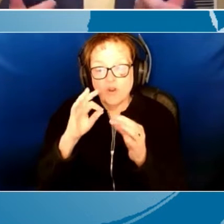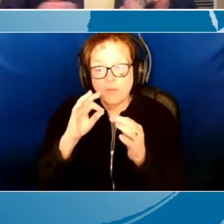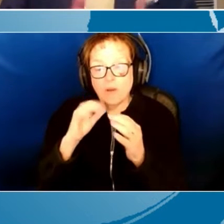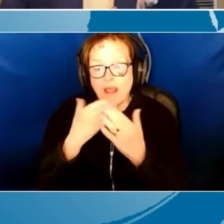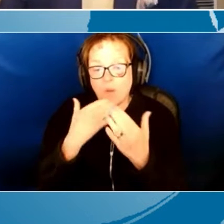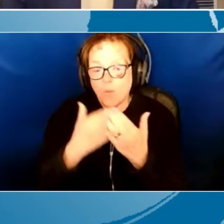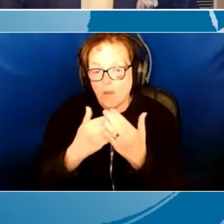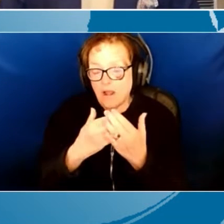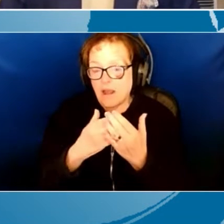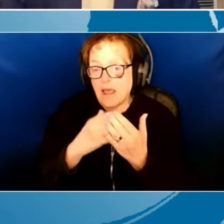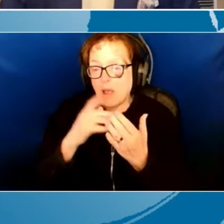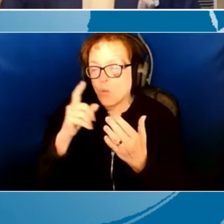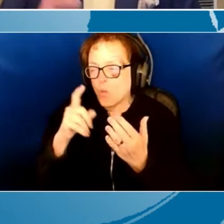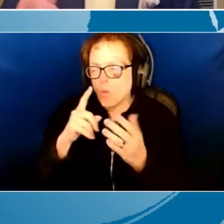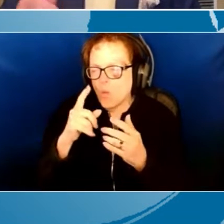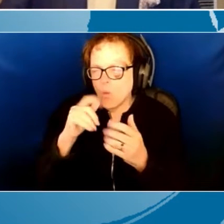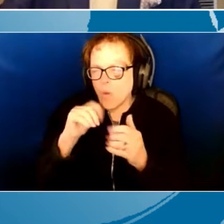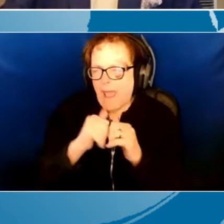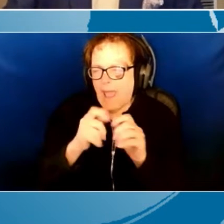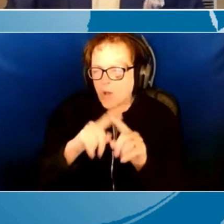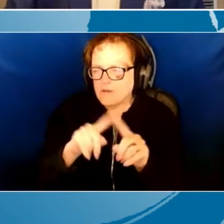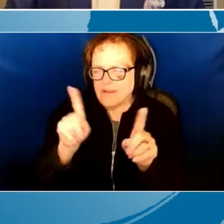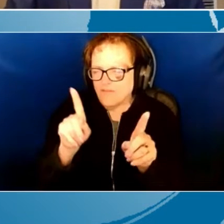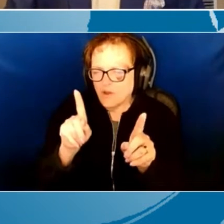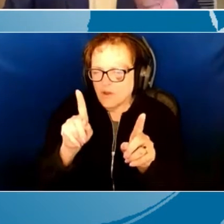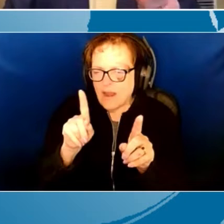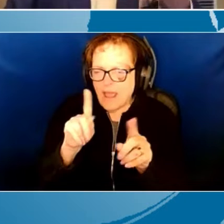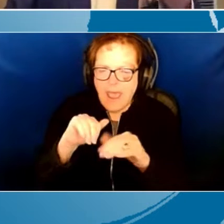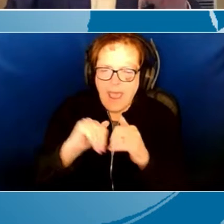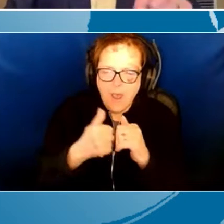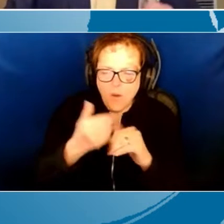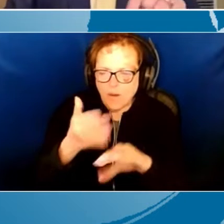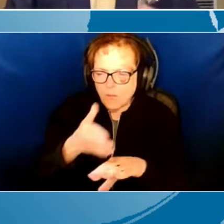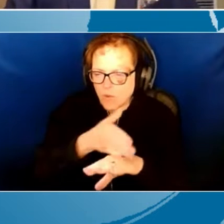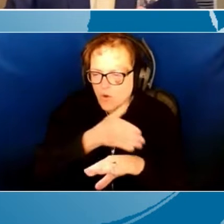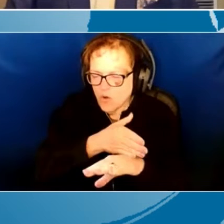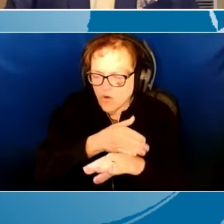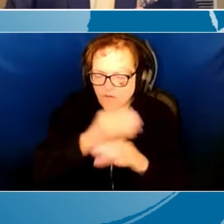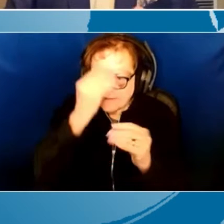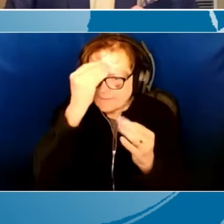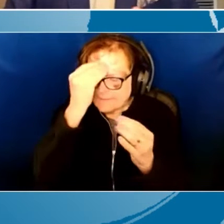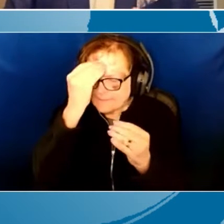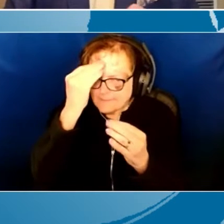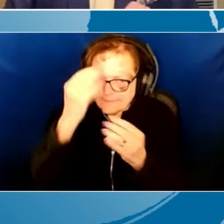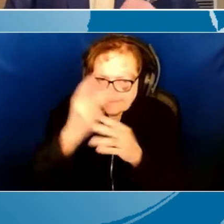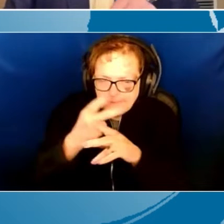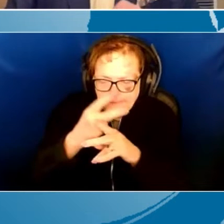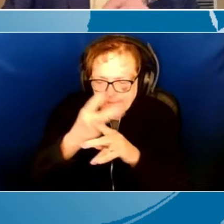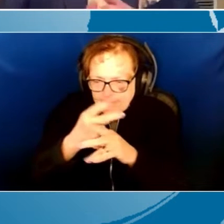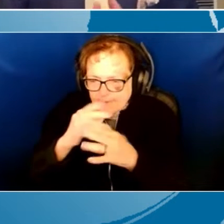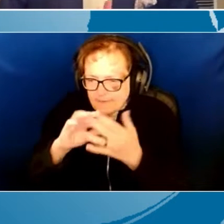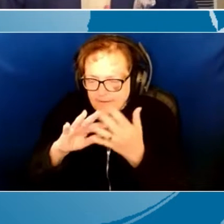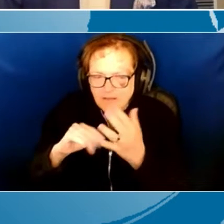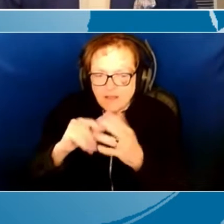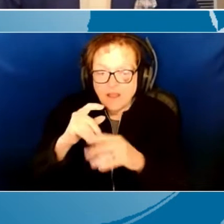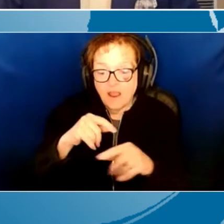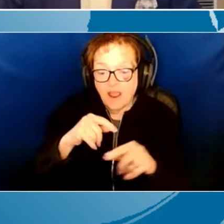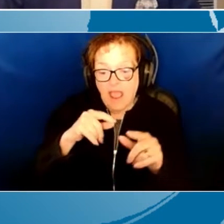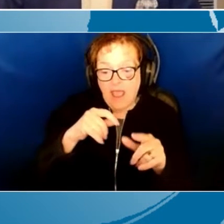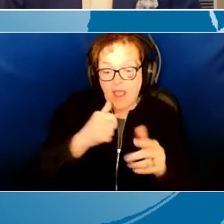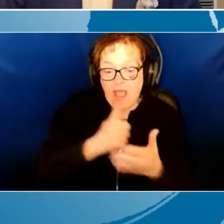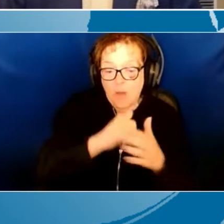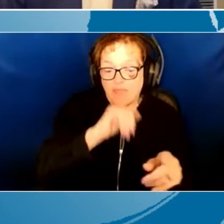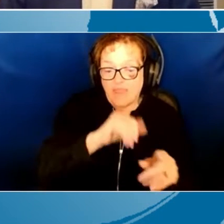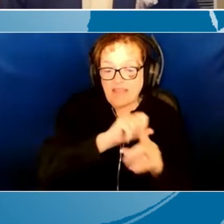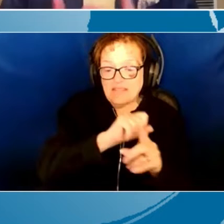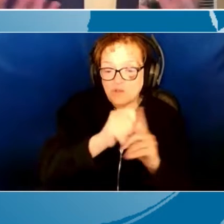What do I need to do differently to support the child in this context, but in other contexts as